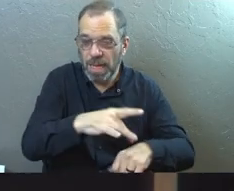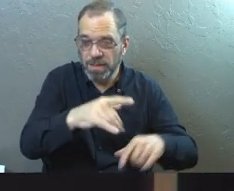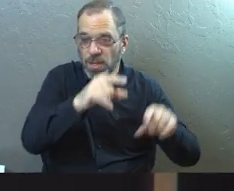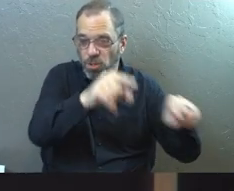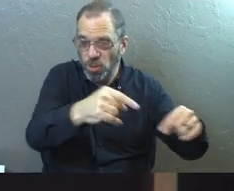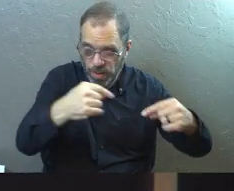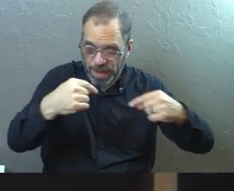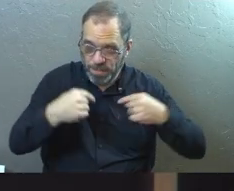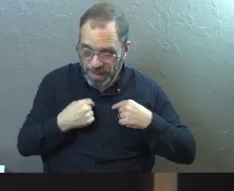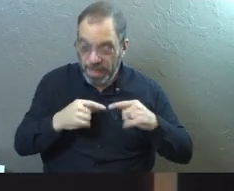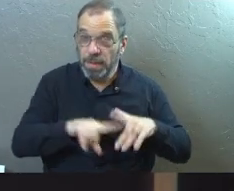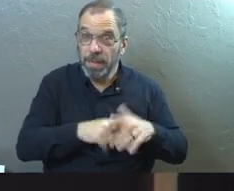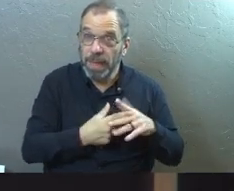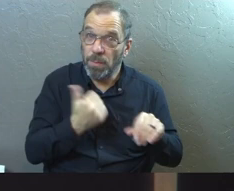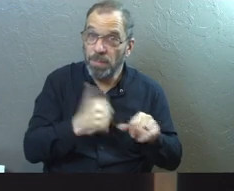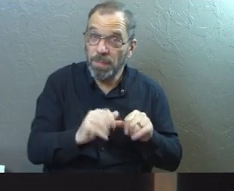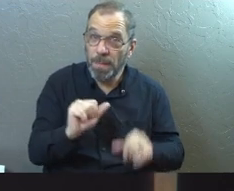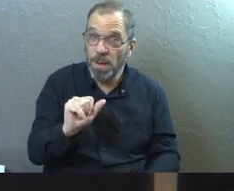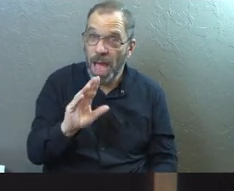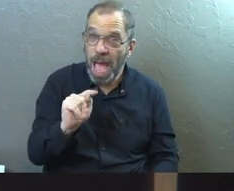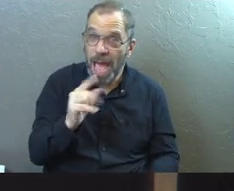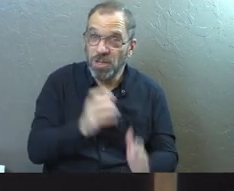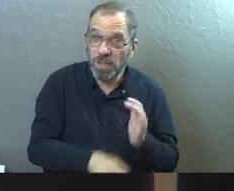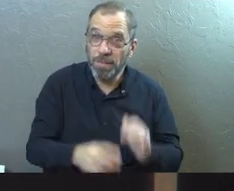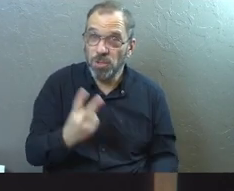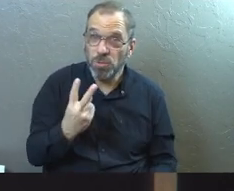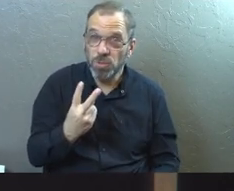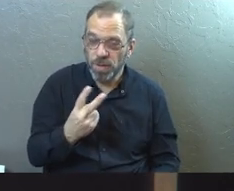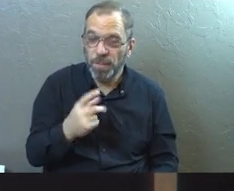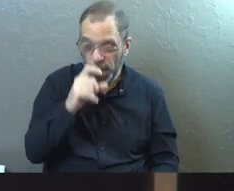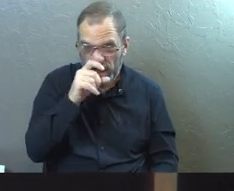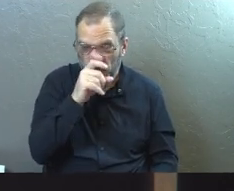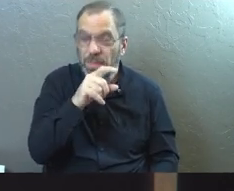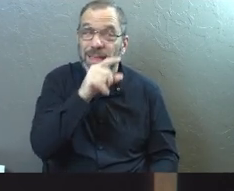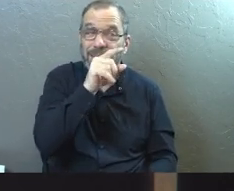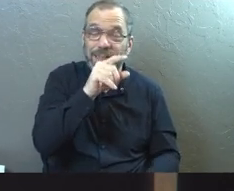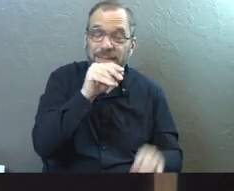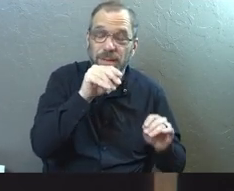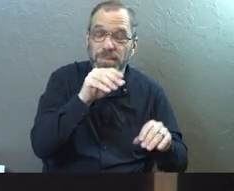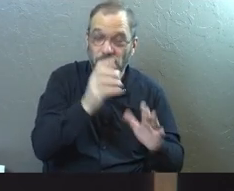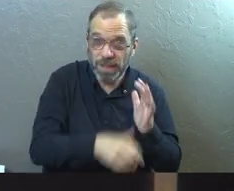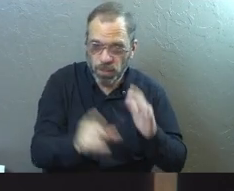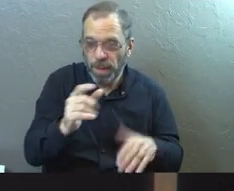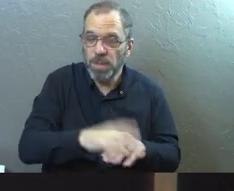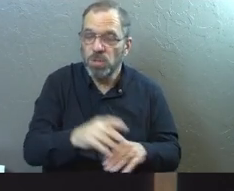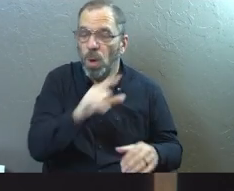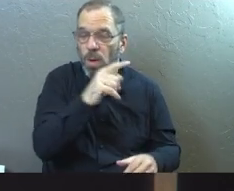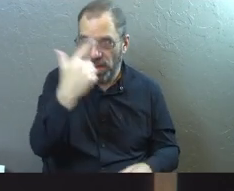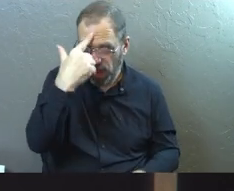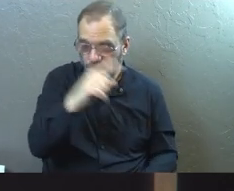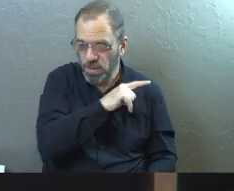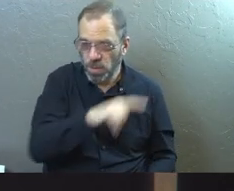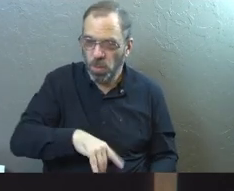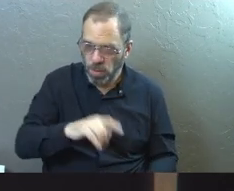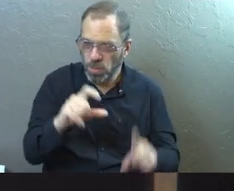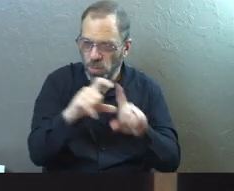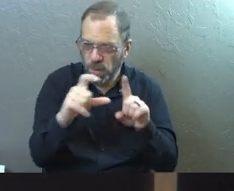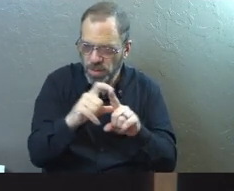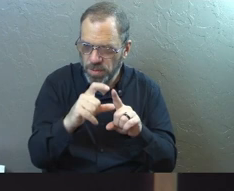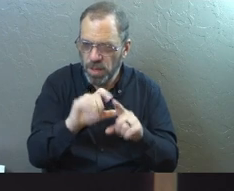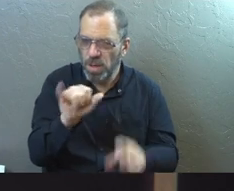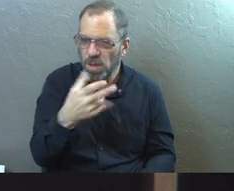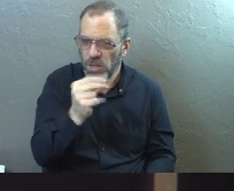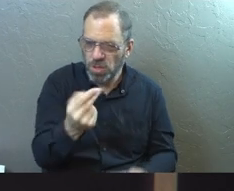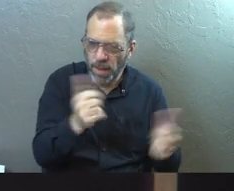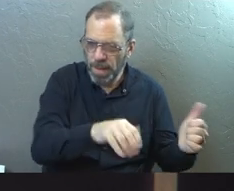on us. That's at the beginning. So remember how the Holy Spirit fell on us, guys? He fell on them. Then I thought of the Lord's words when he said, this is Jesus,